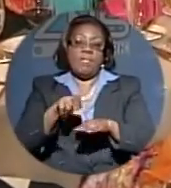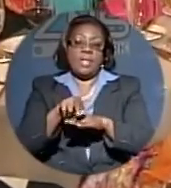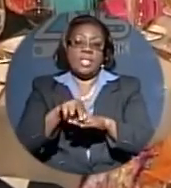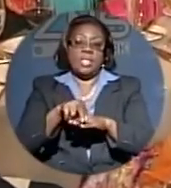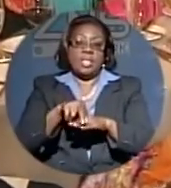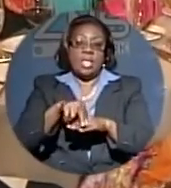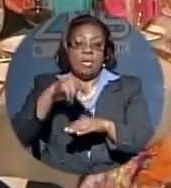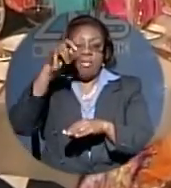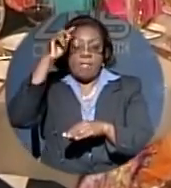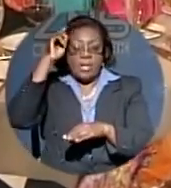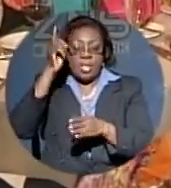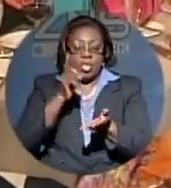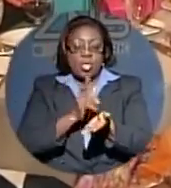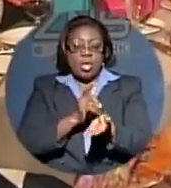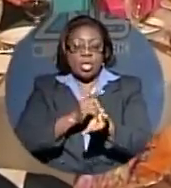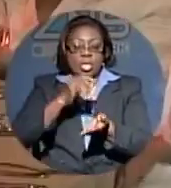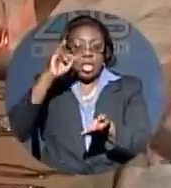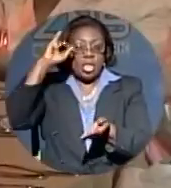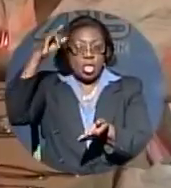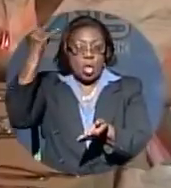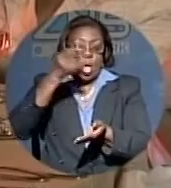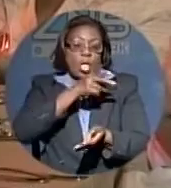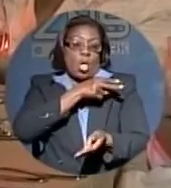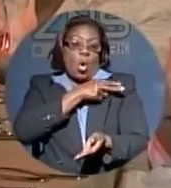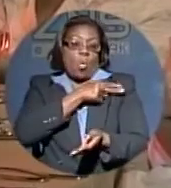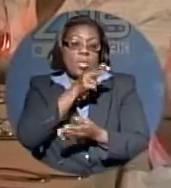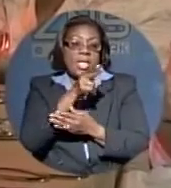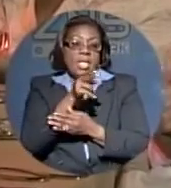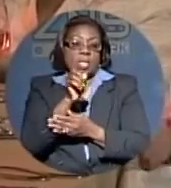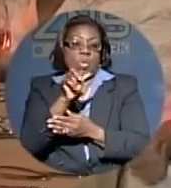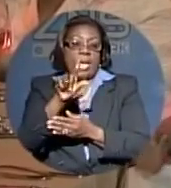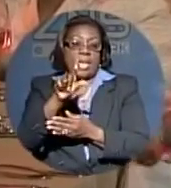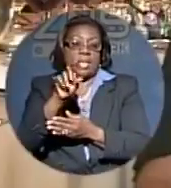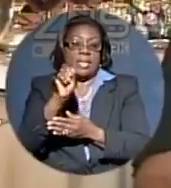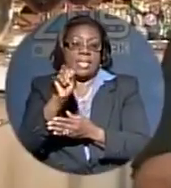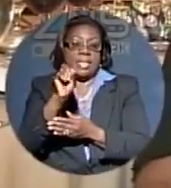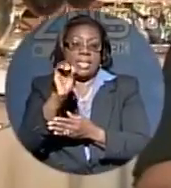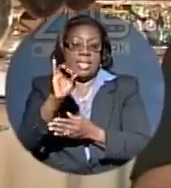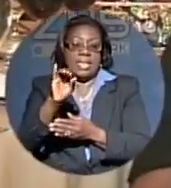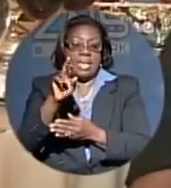also noting the contributions of the Eindliken Church to the development of the Caribbean region.